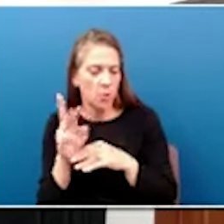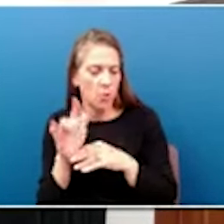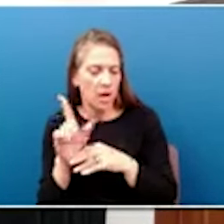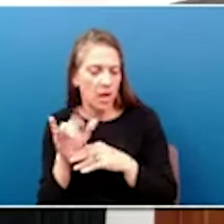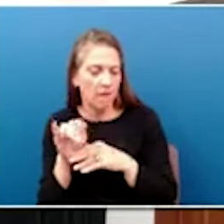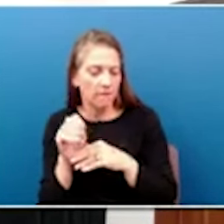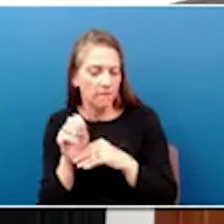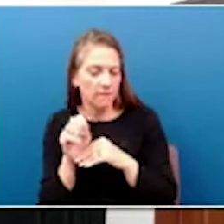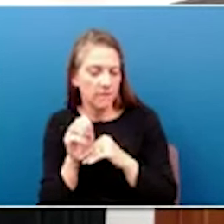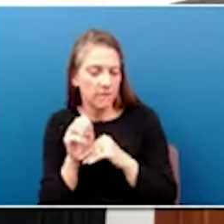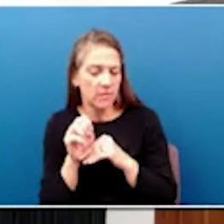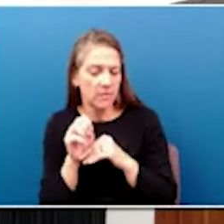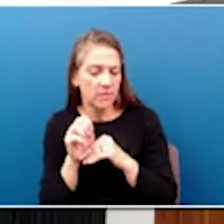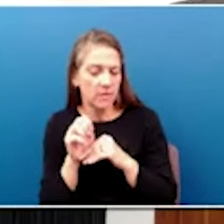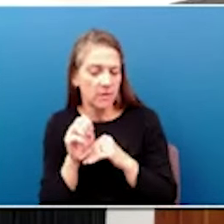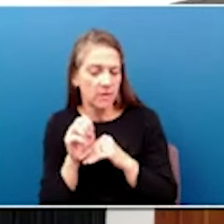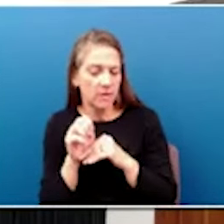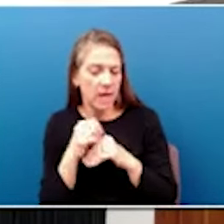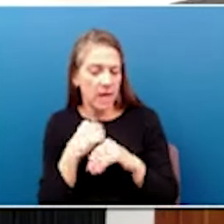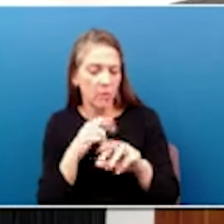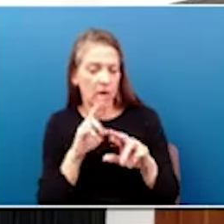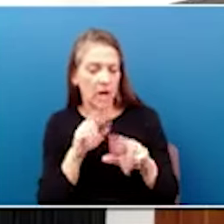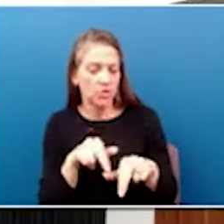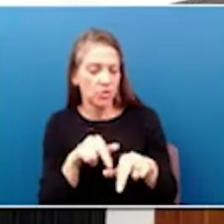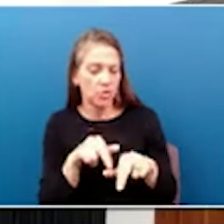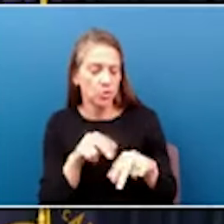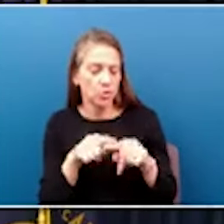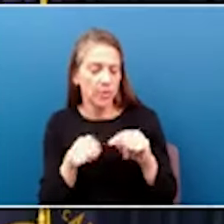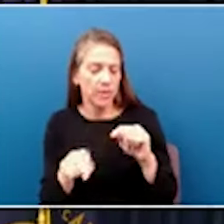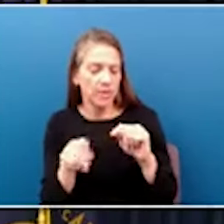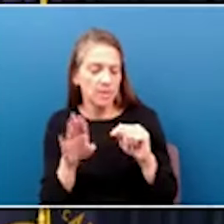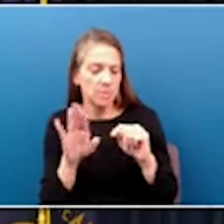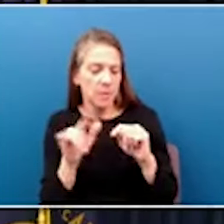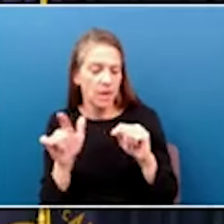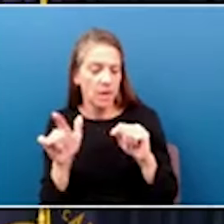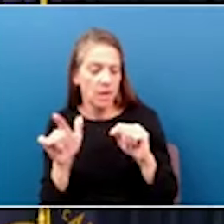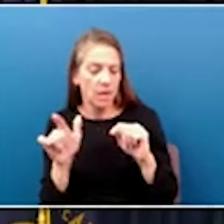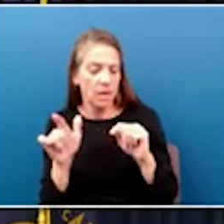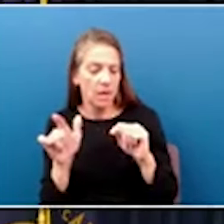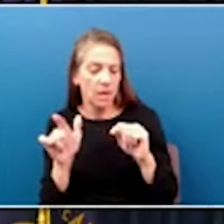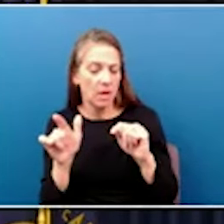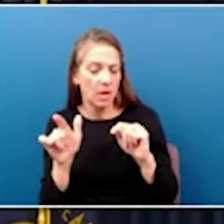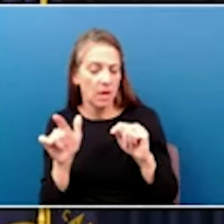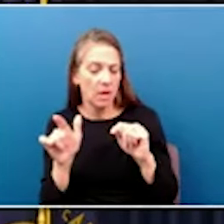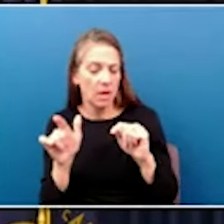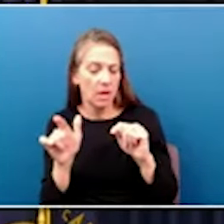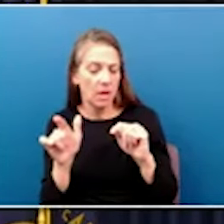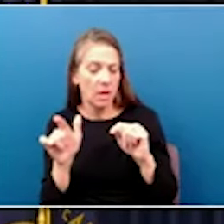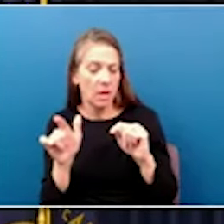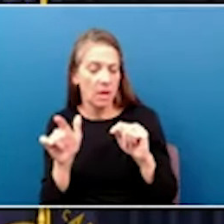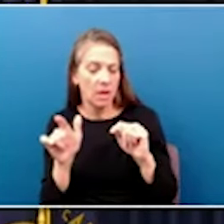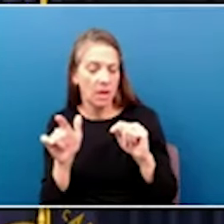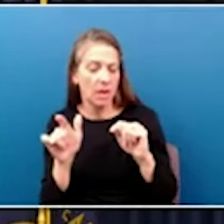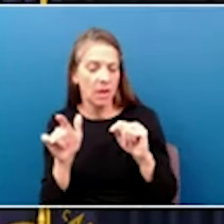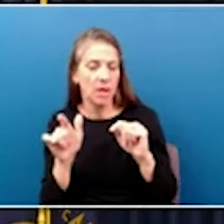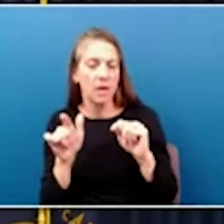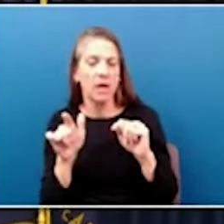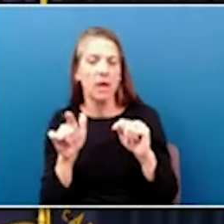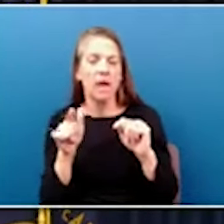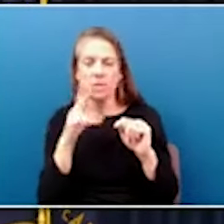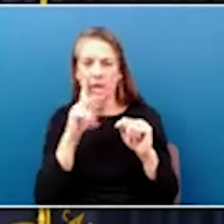Do you have reactions to these bills and why do you think that's being done? Well, the legislature is playing